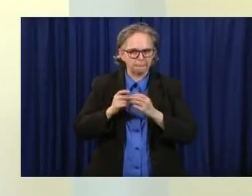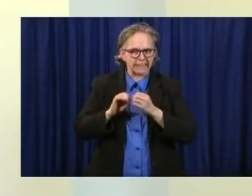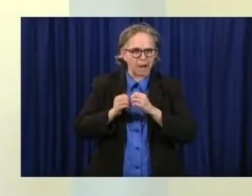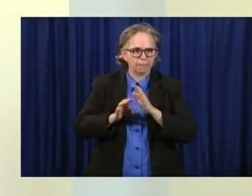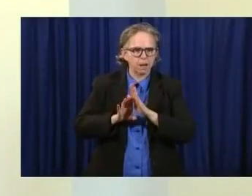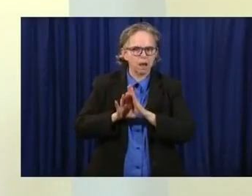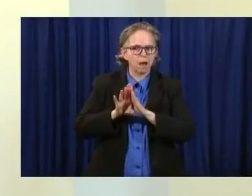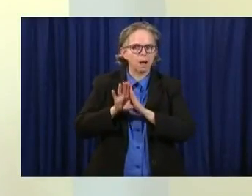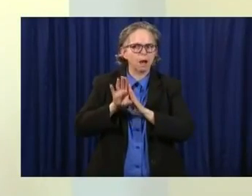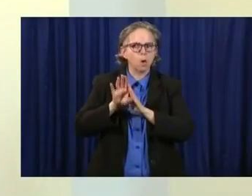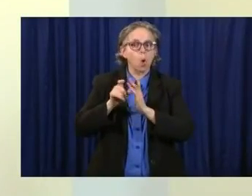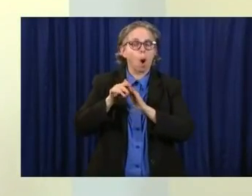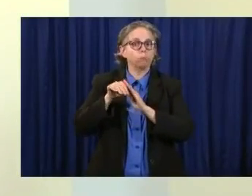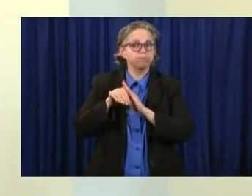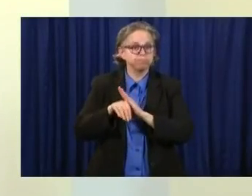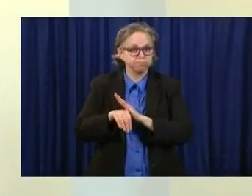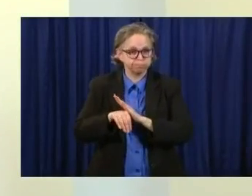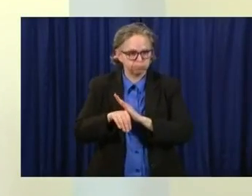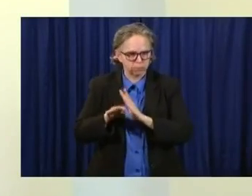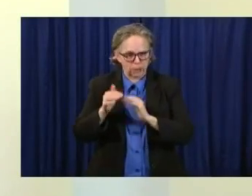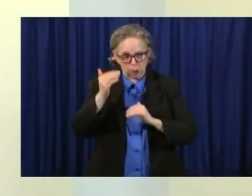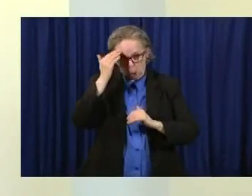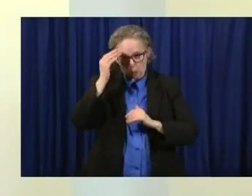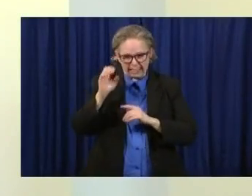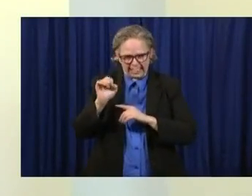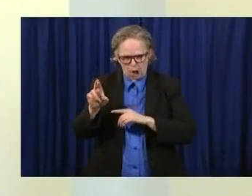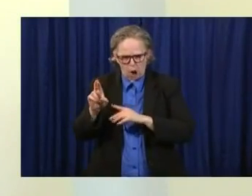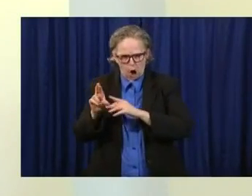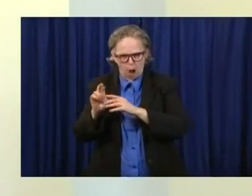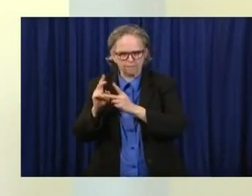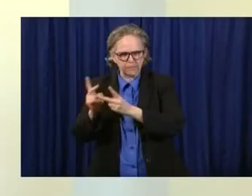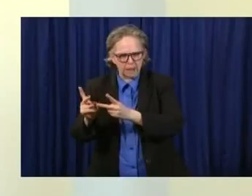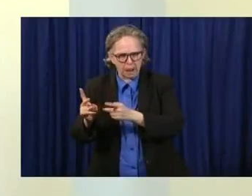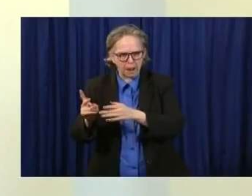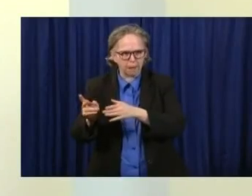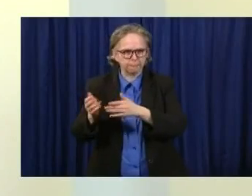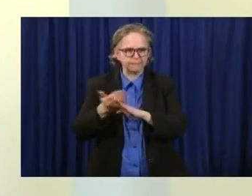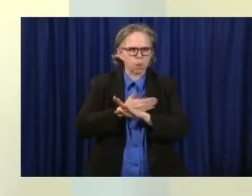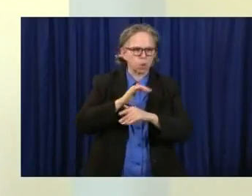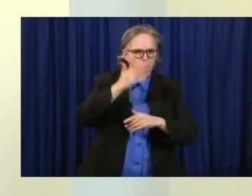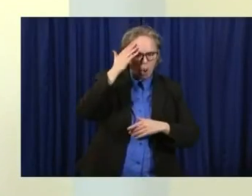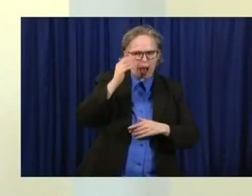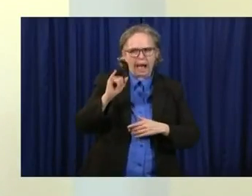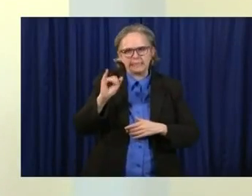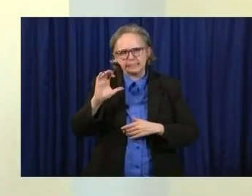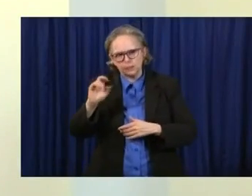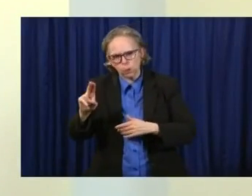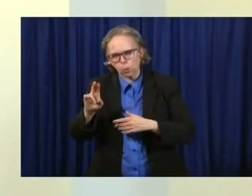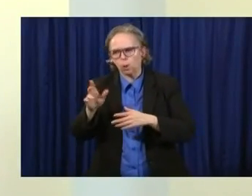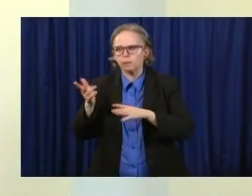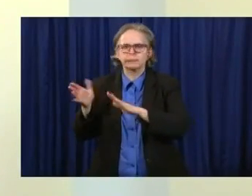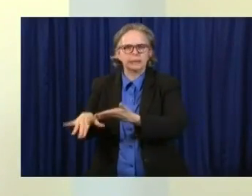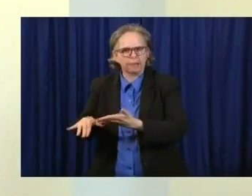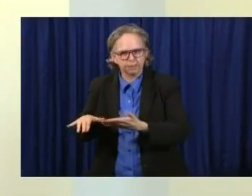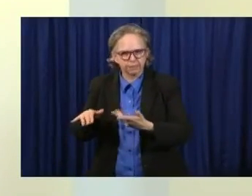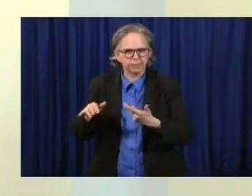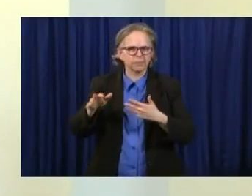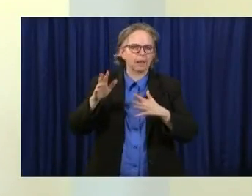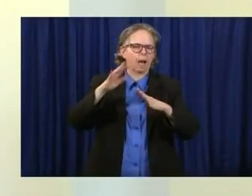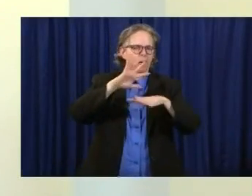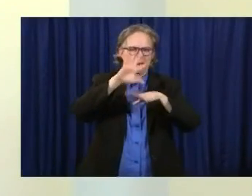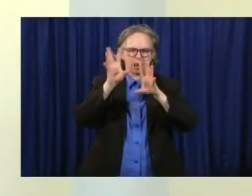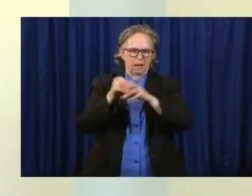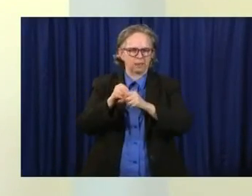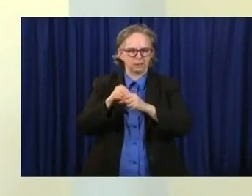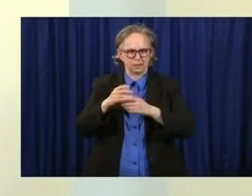or need to have died to count you. And so we're going to look at things like that. We're going to be looking at all